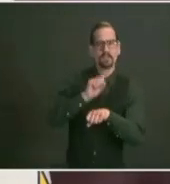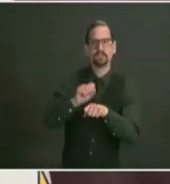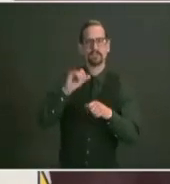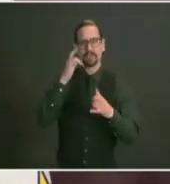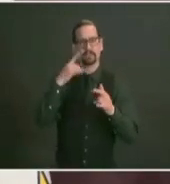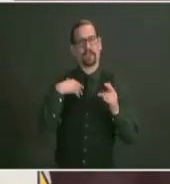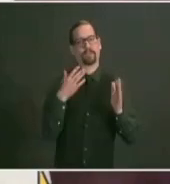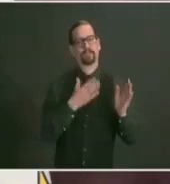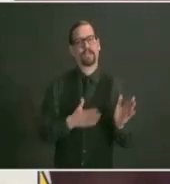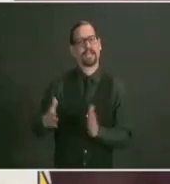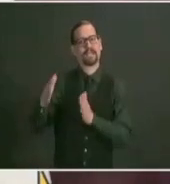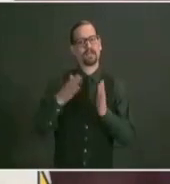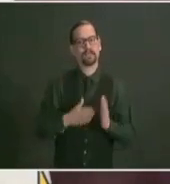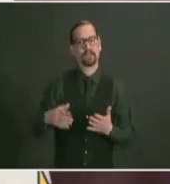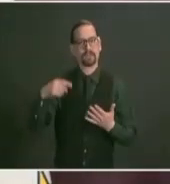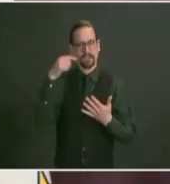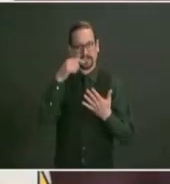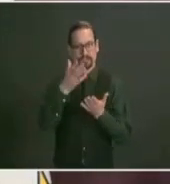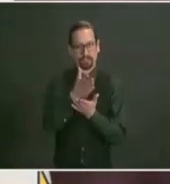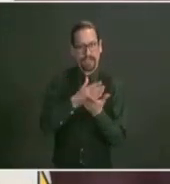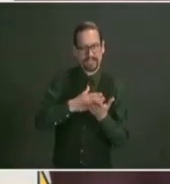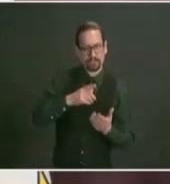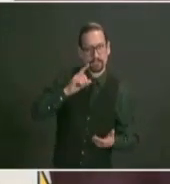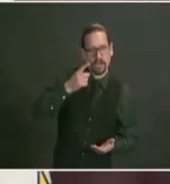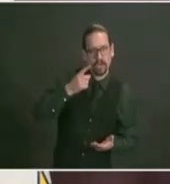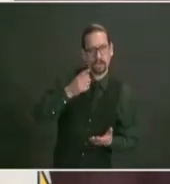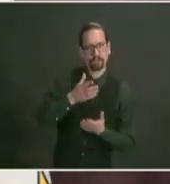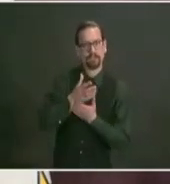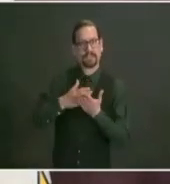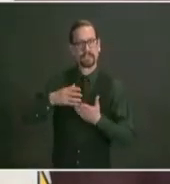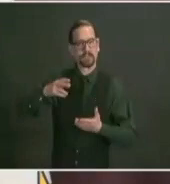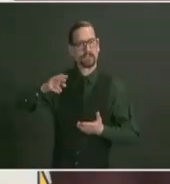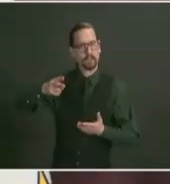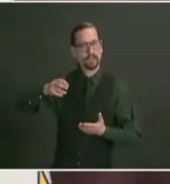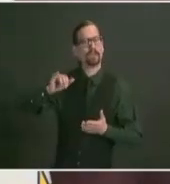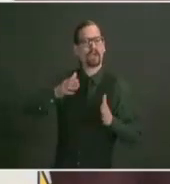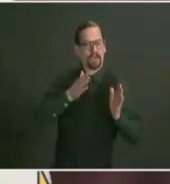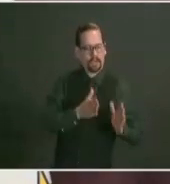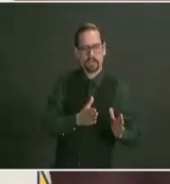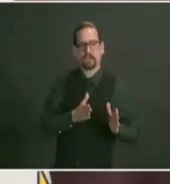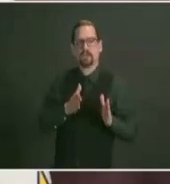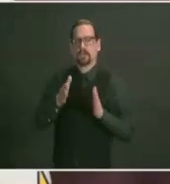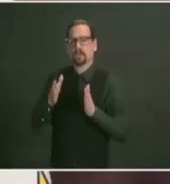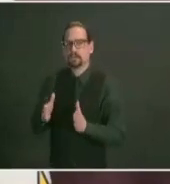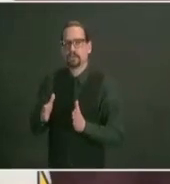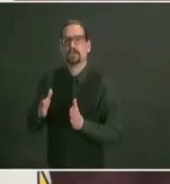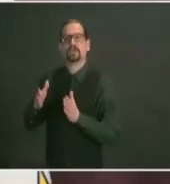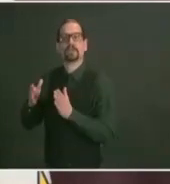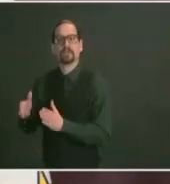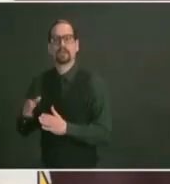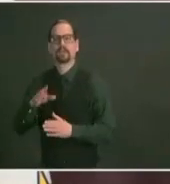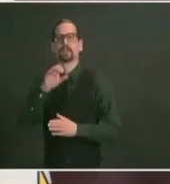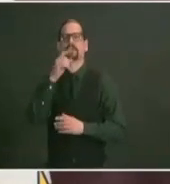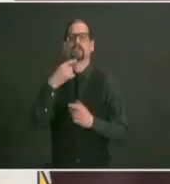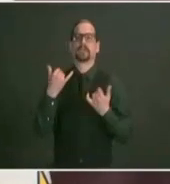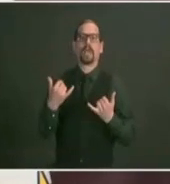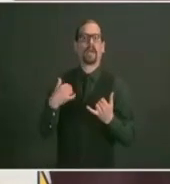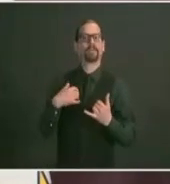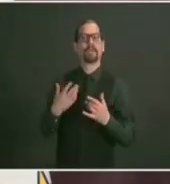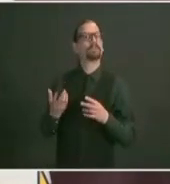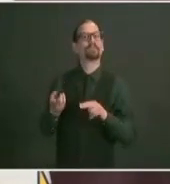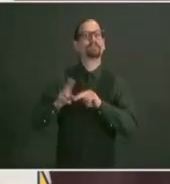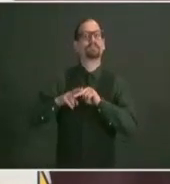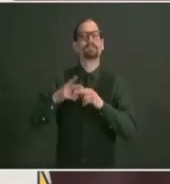have more people fully vaccinated in rhode island than all the months it took to have the number of people actually